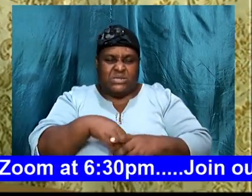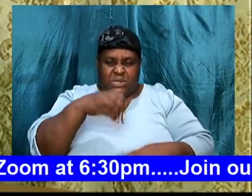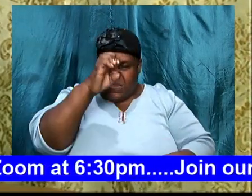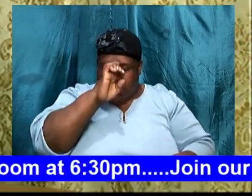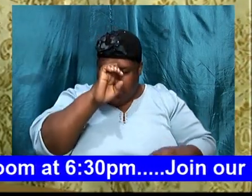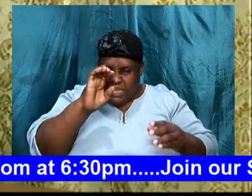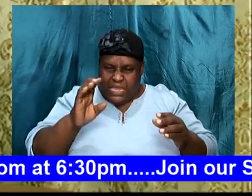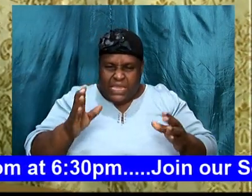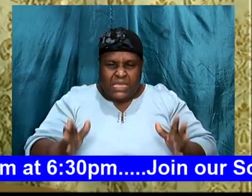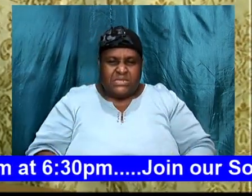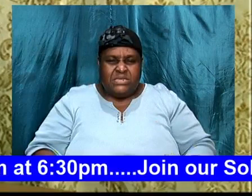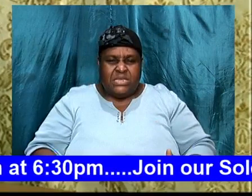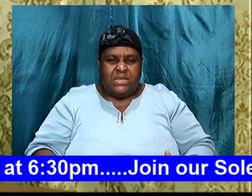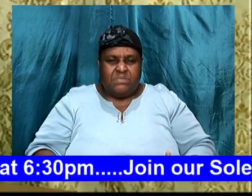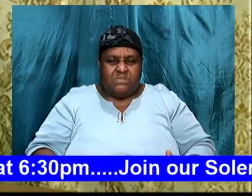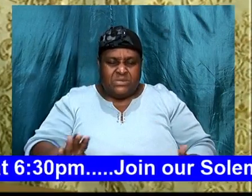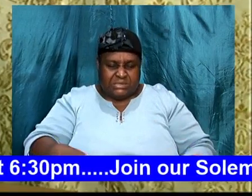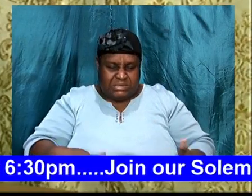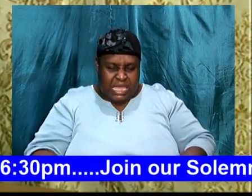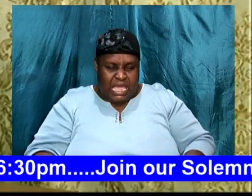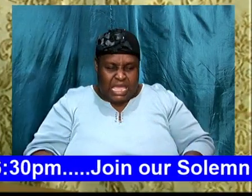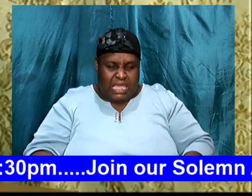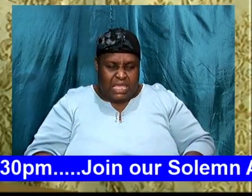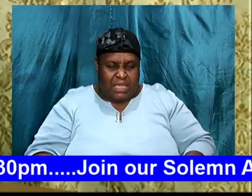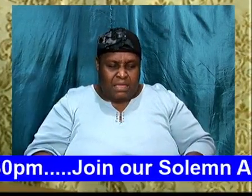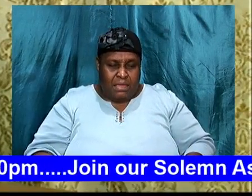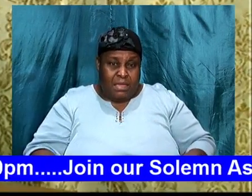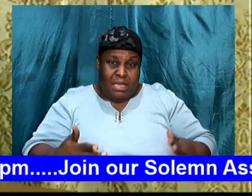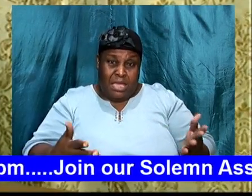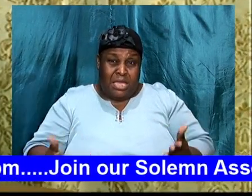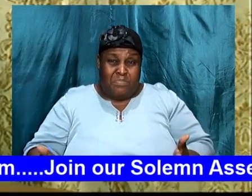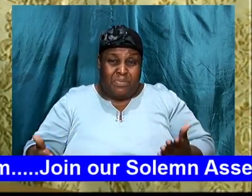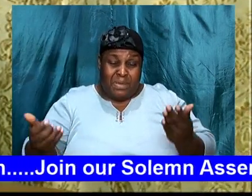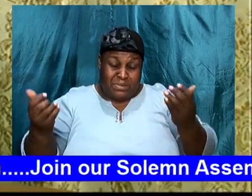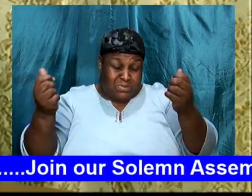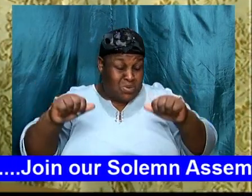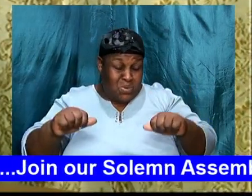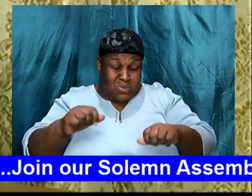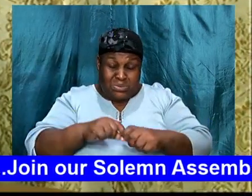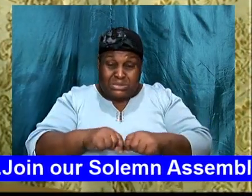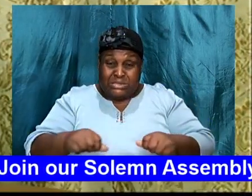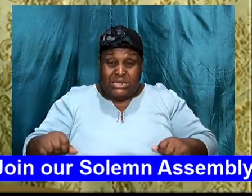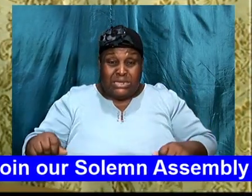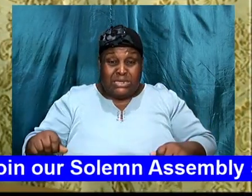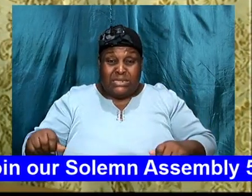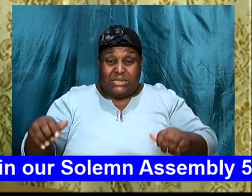it brought, doubt, in the camp, because of the report, of the 10,